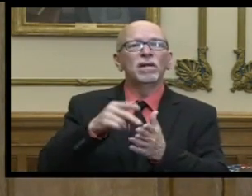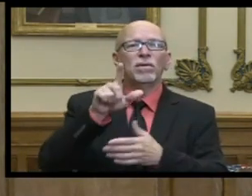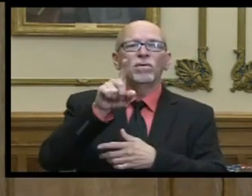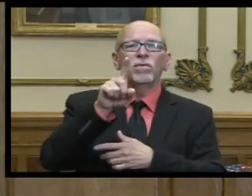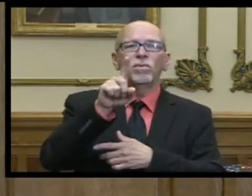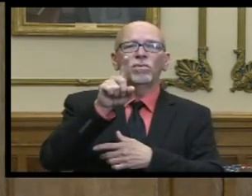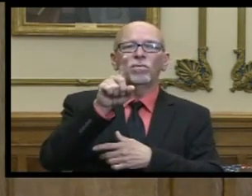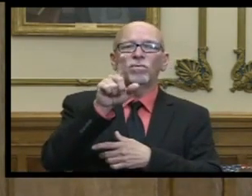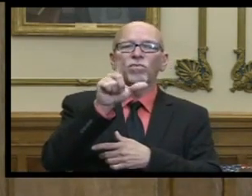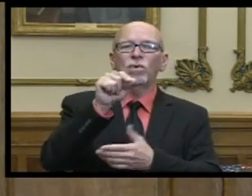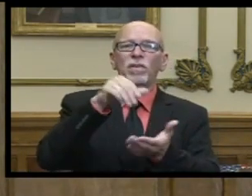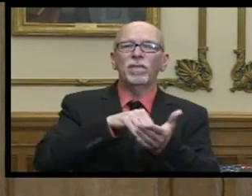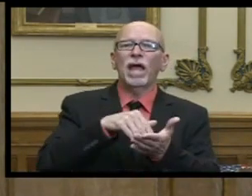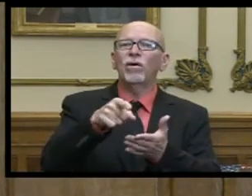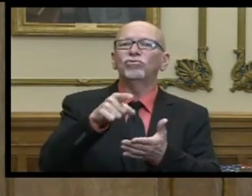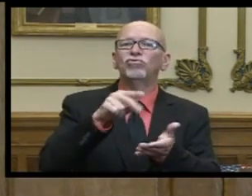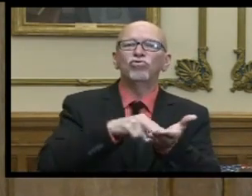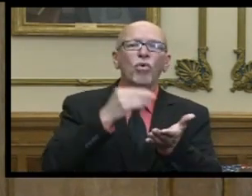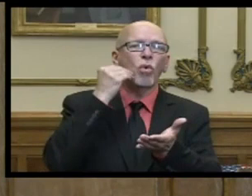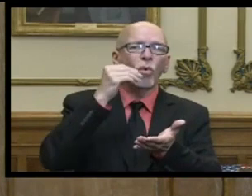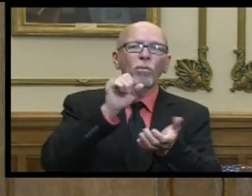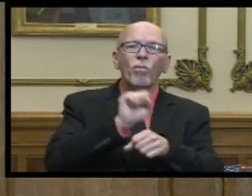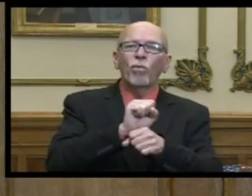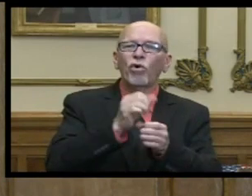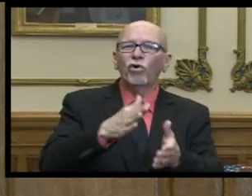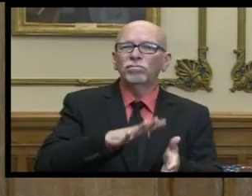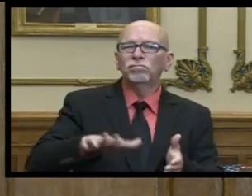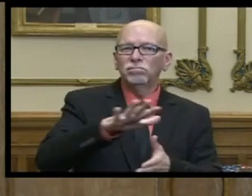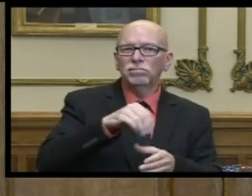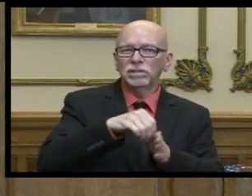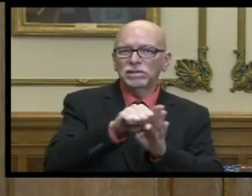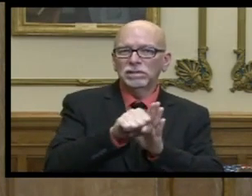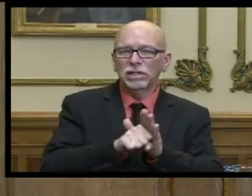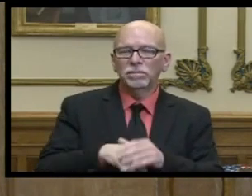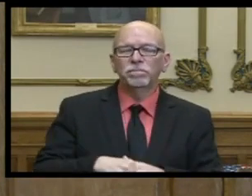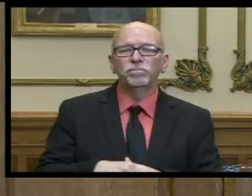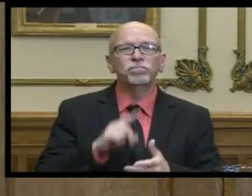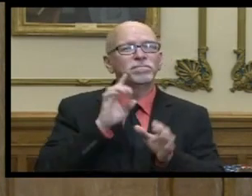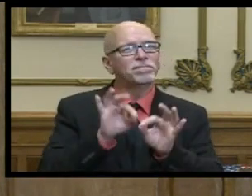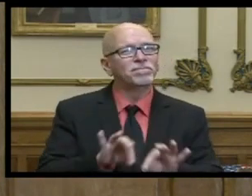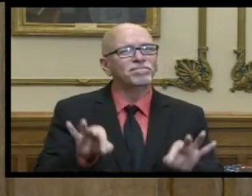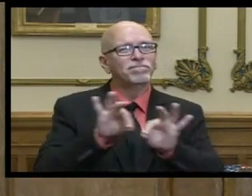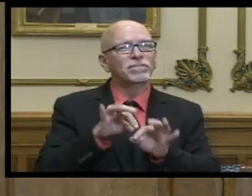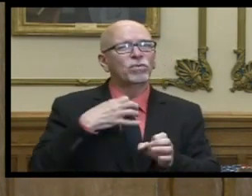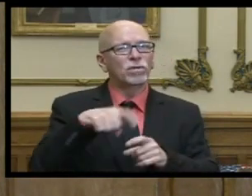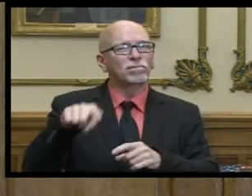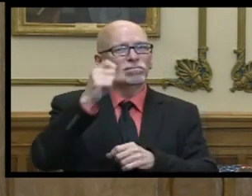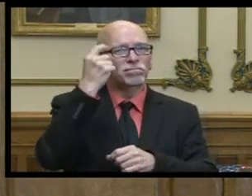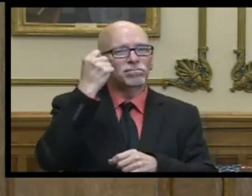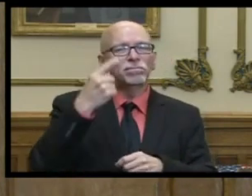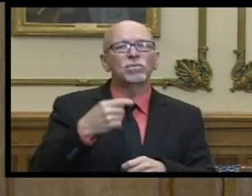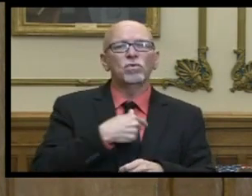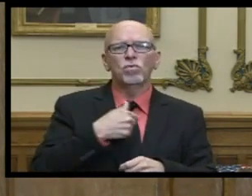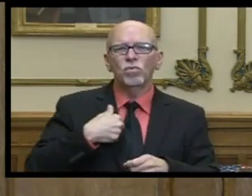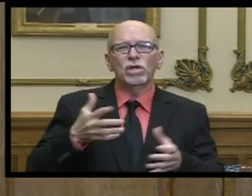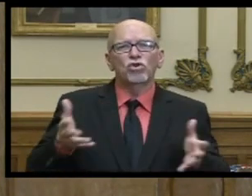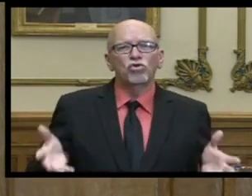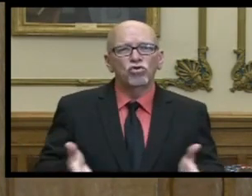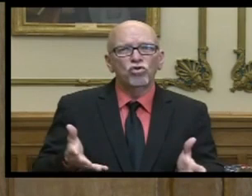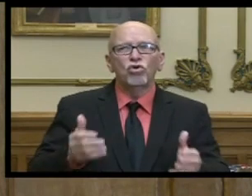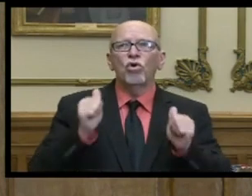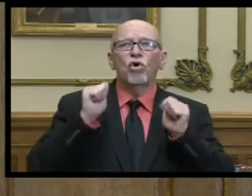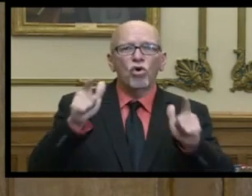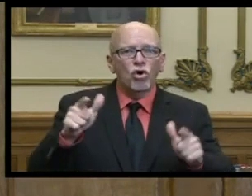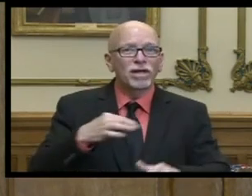20 000 long-term care workers across the state it's critical i want you to understand that we are encouraging all